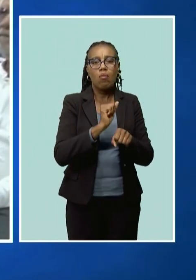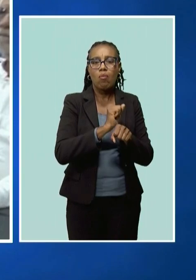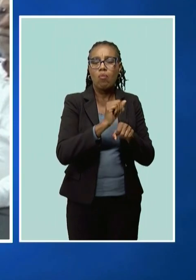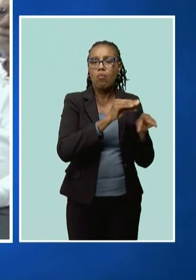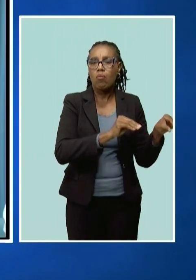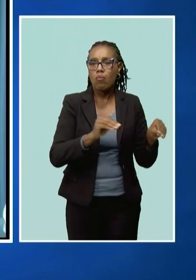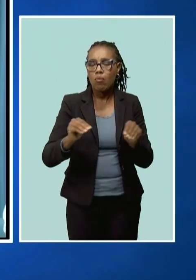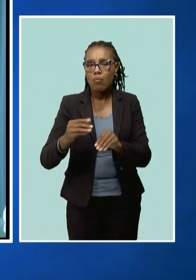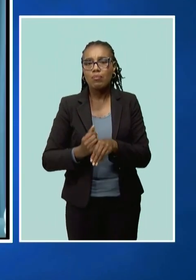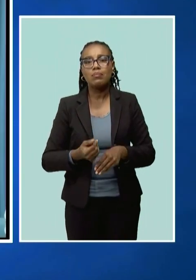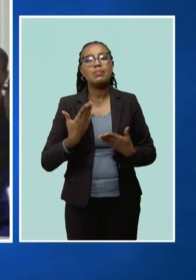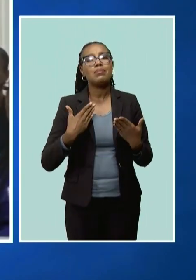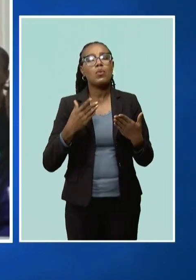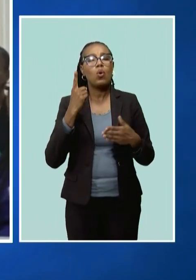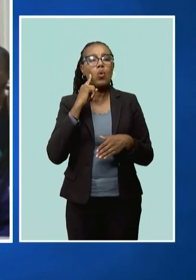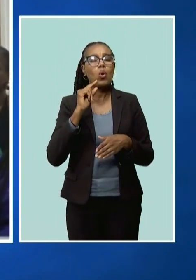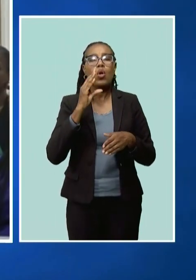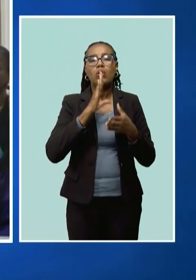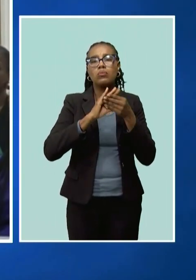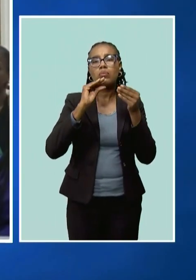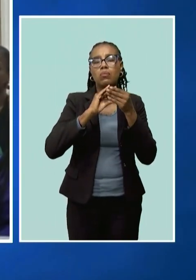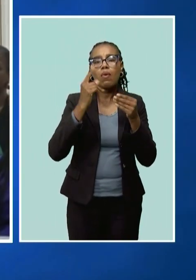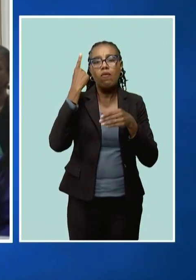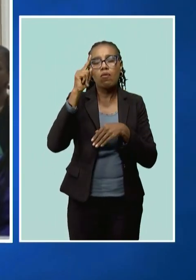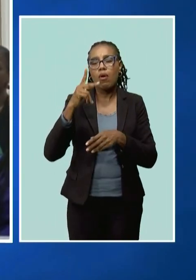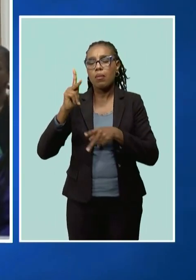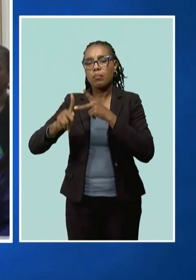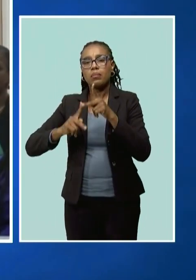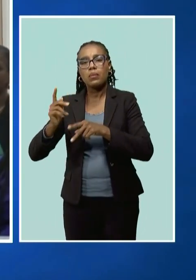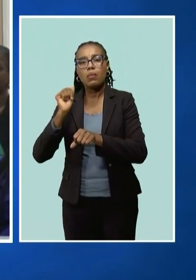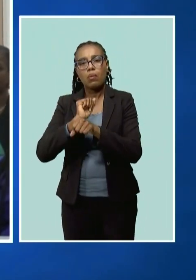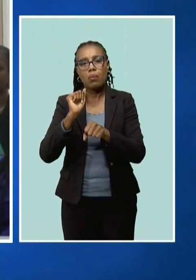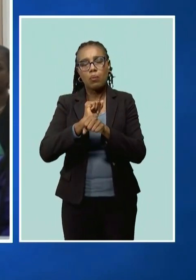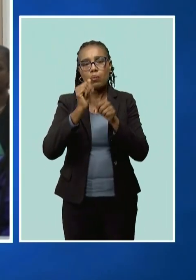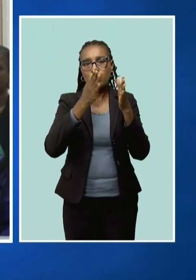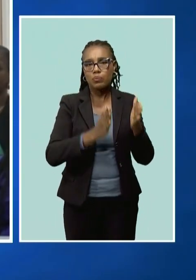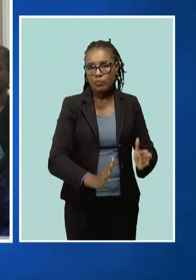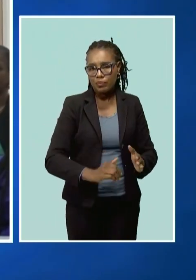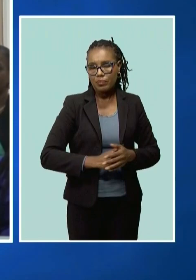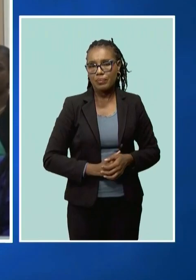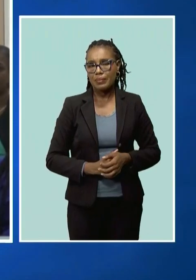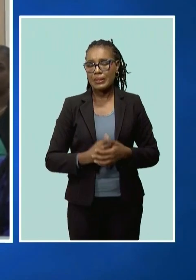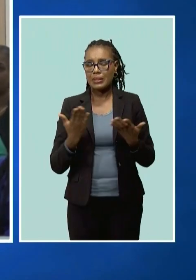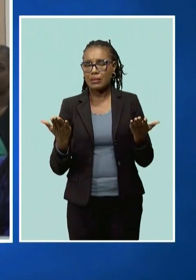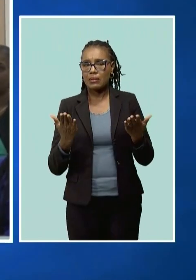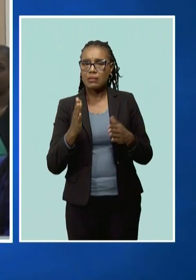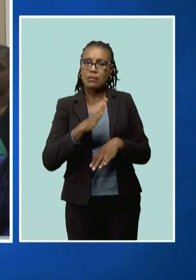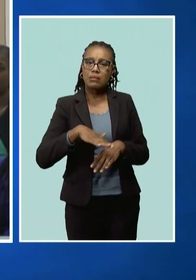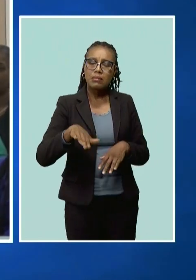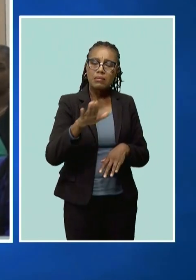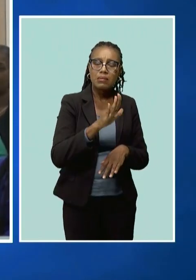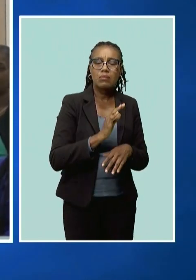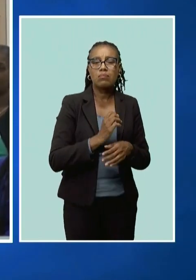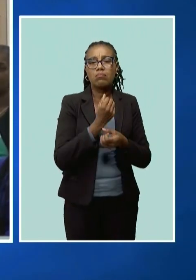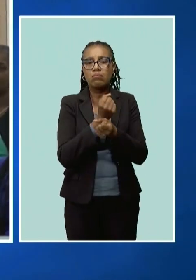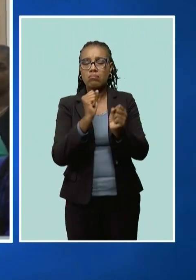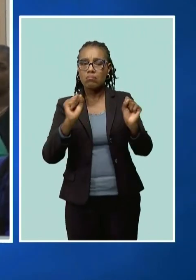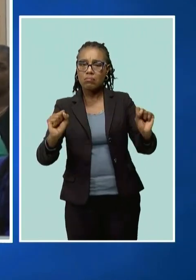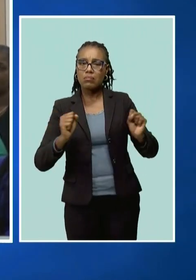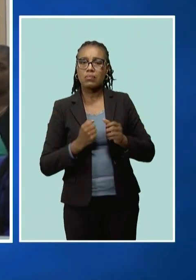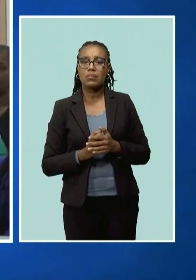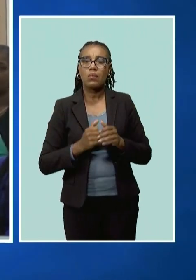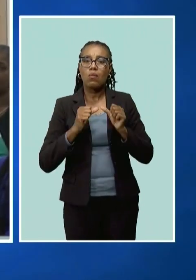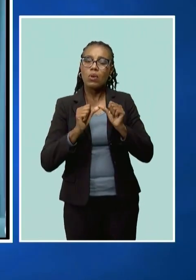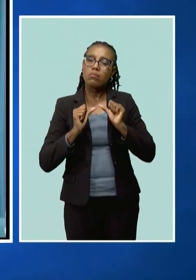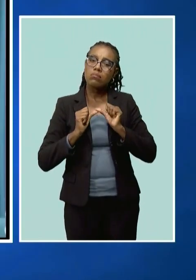The reality of a safe work environment, as we rebuild, as